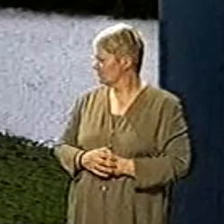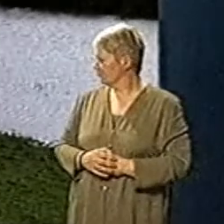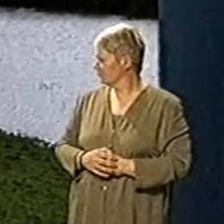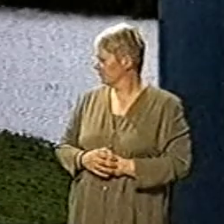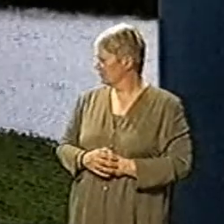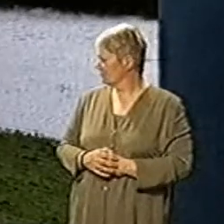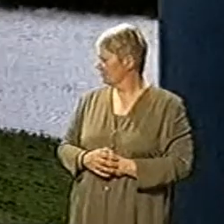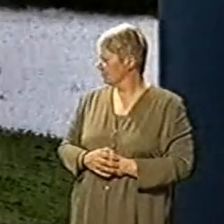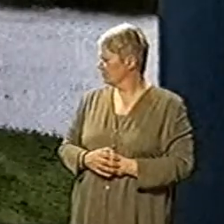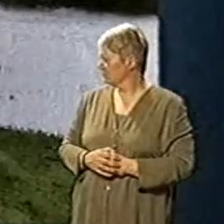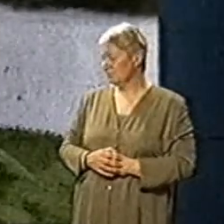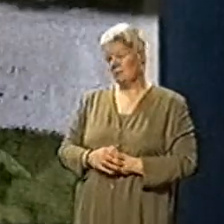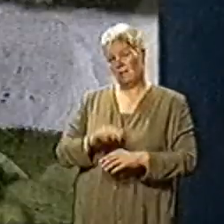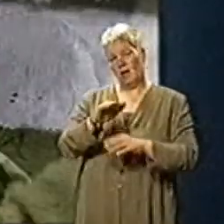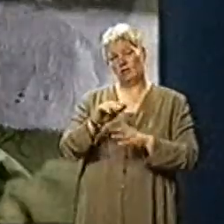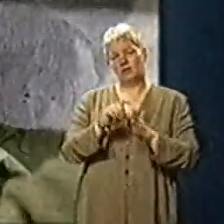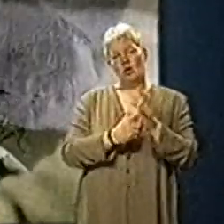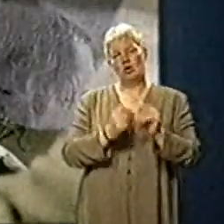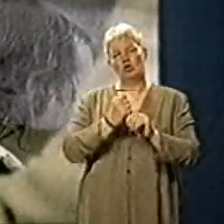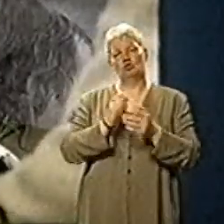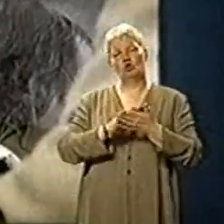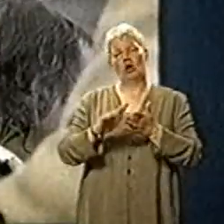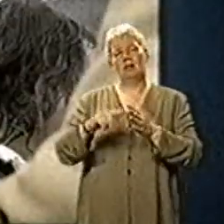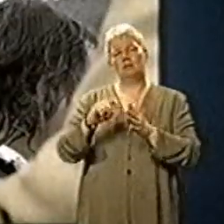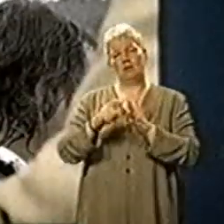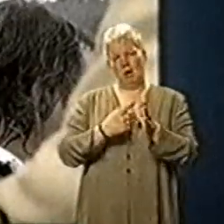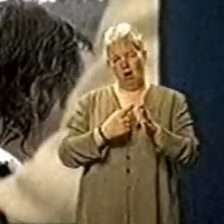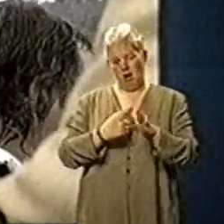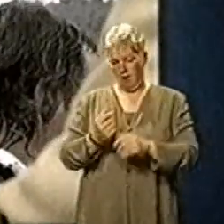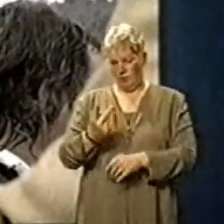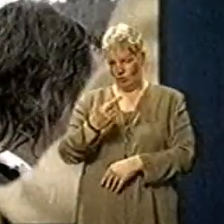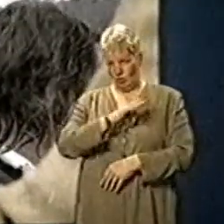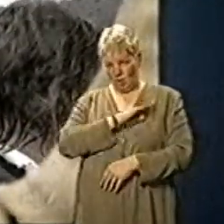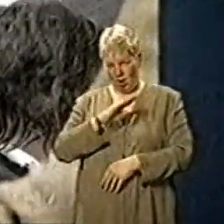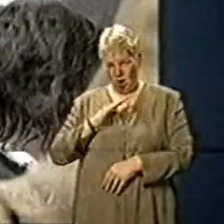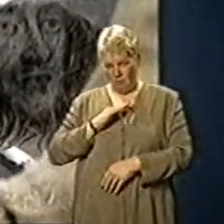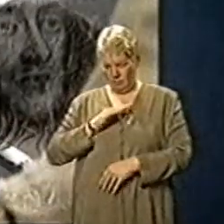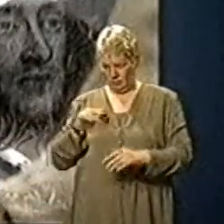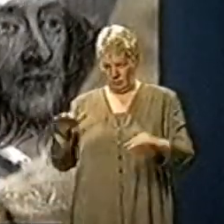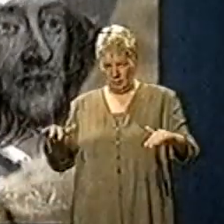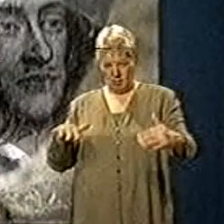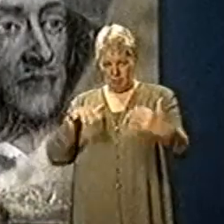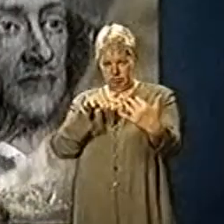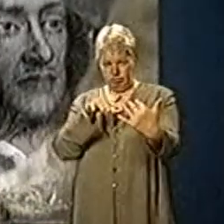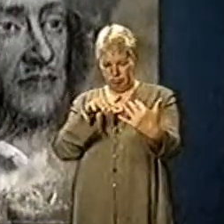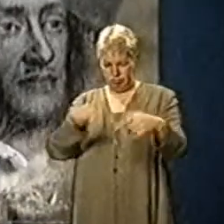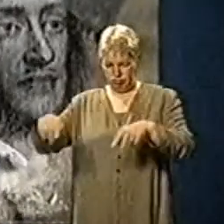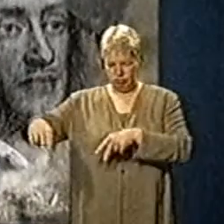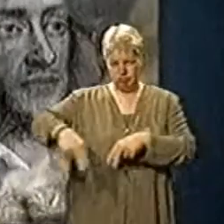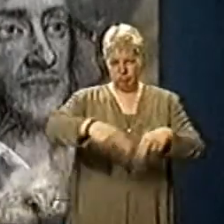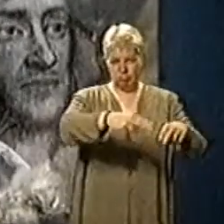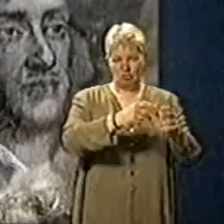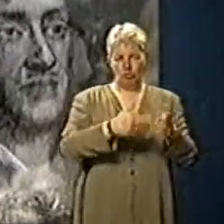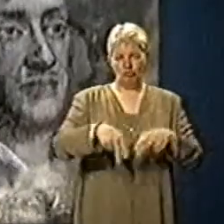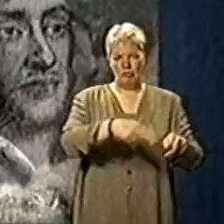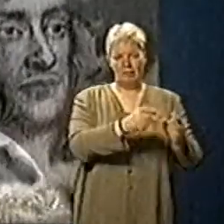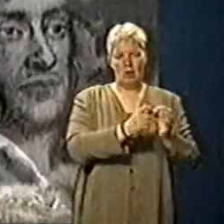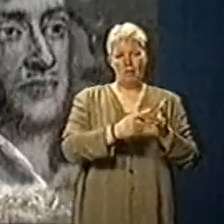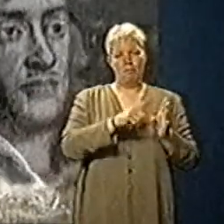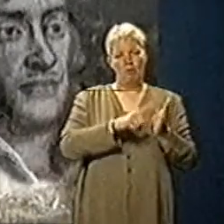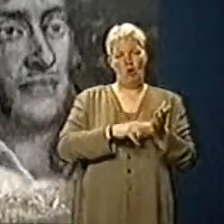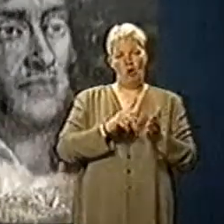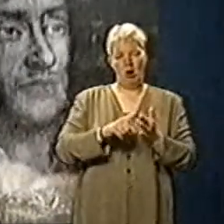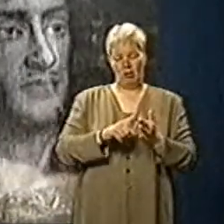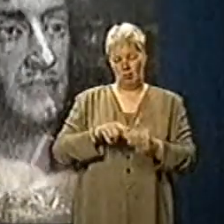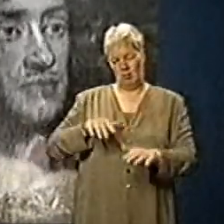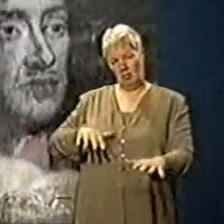Outside Drogheda, two armies, two worlds, faced each other across the river Boyne. One belonged to the